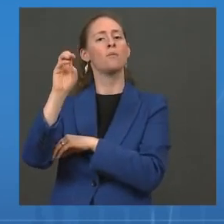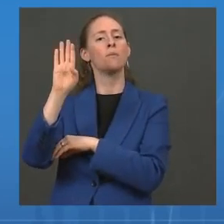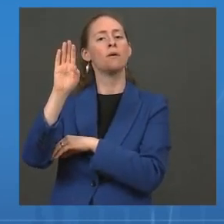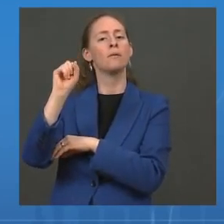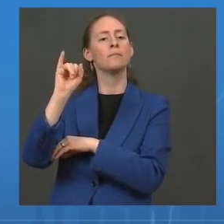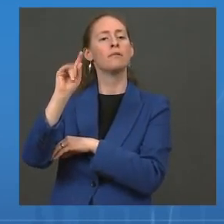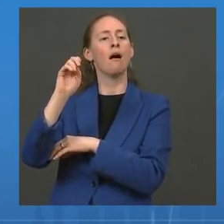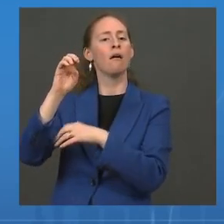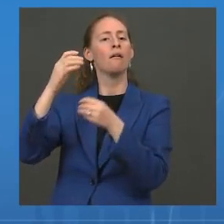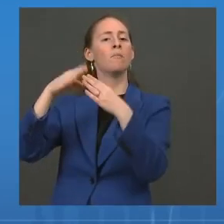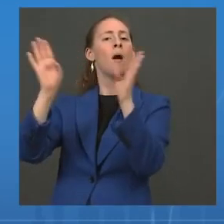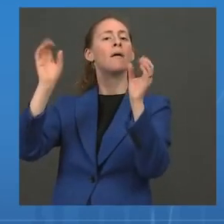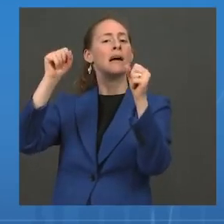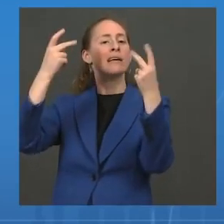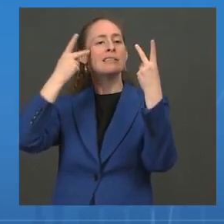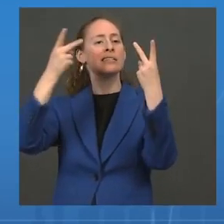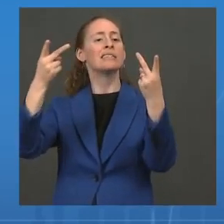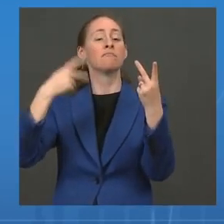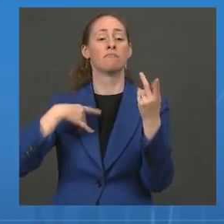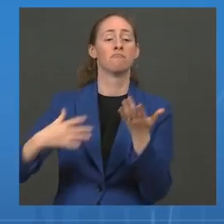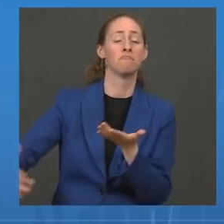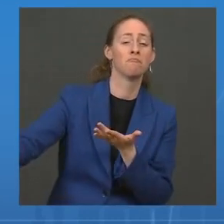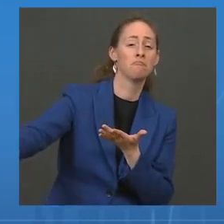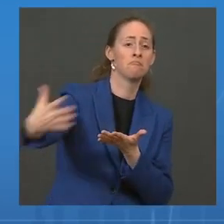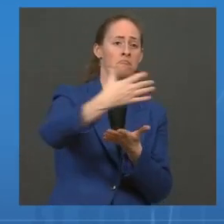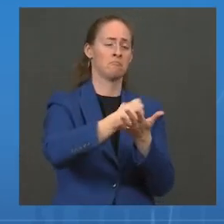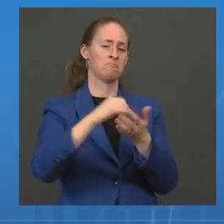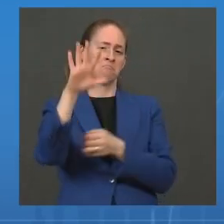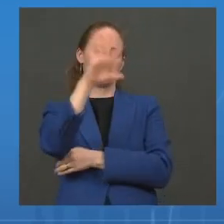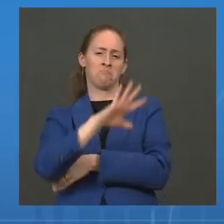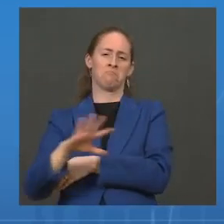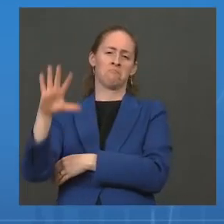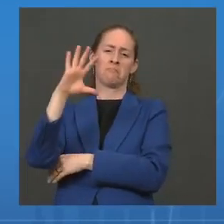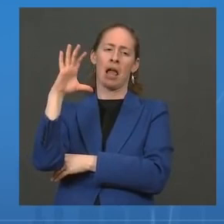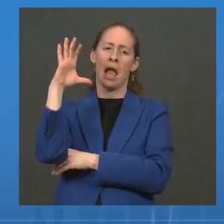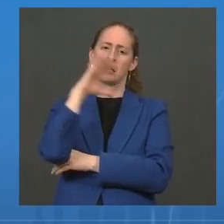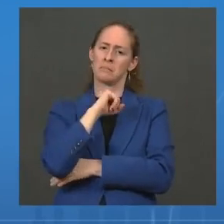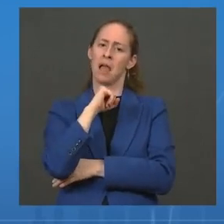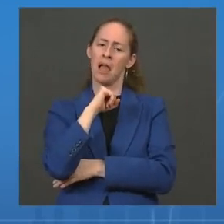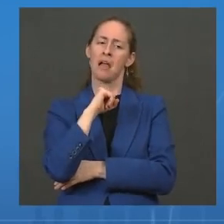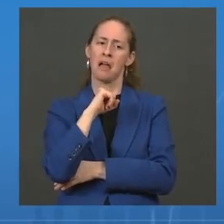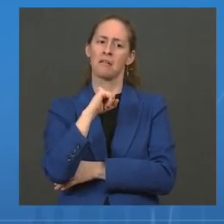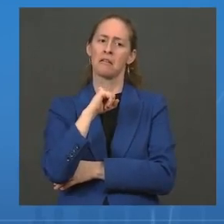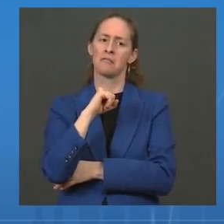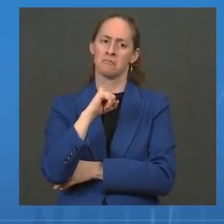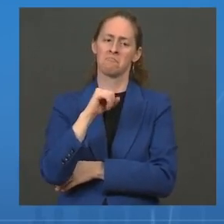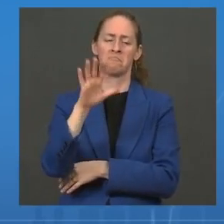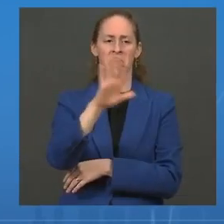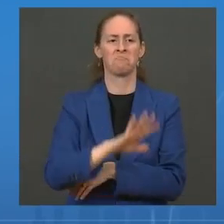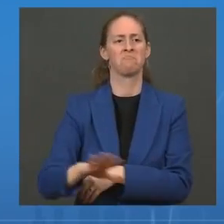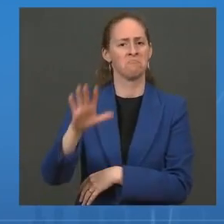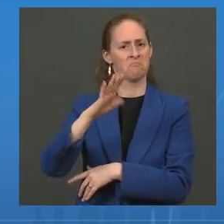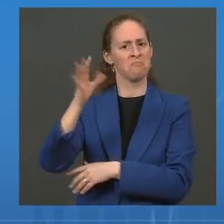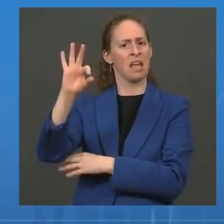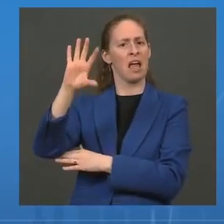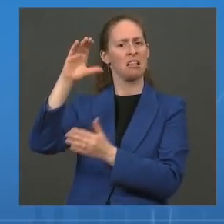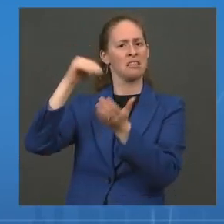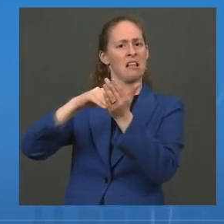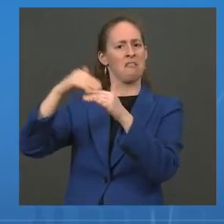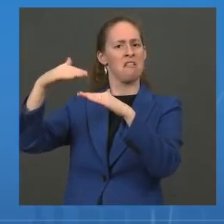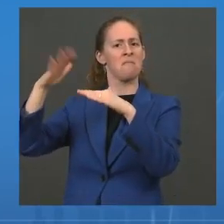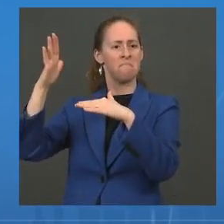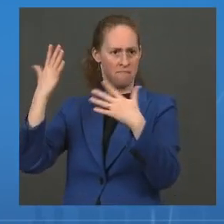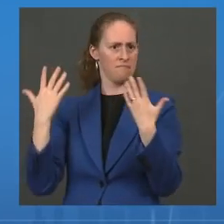and based on the gathering and all these data points, we estimate conservatively that at least 900,000 children age 5 to 11 have